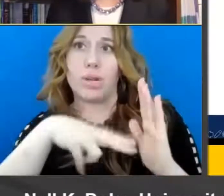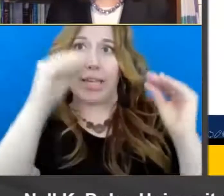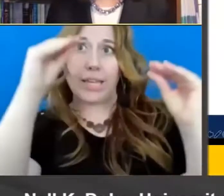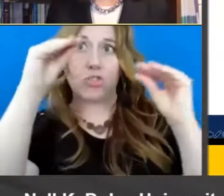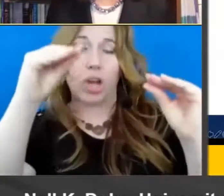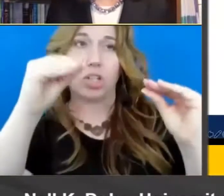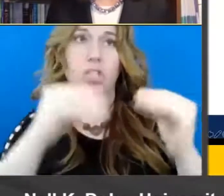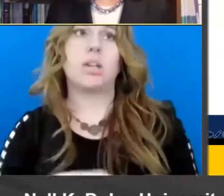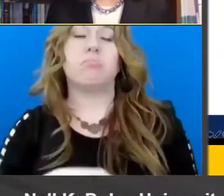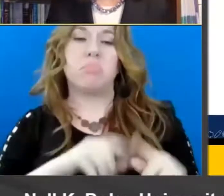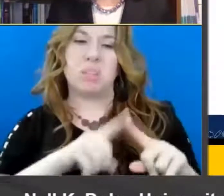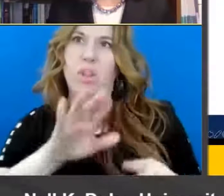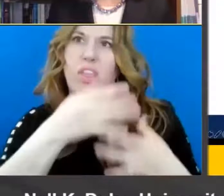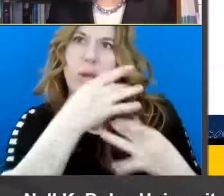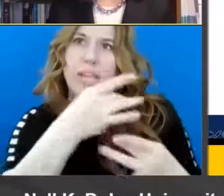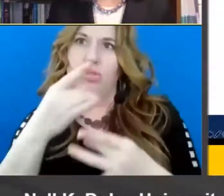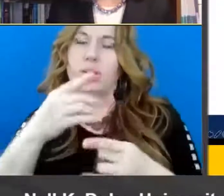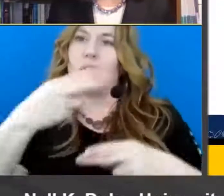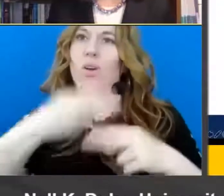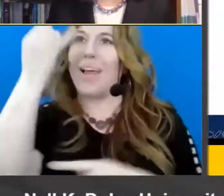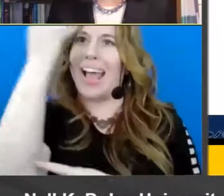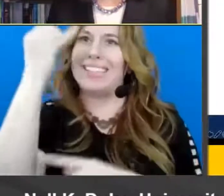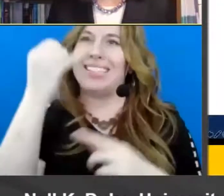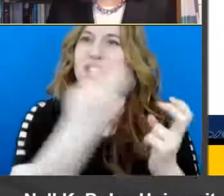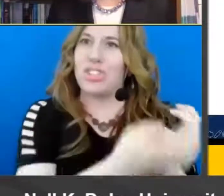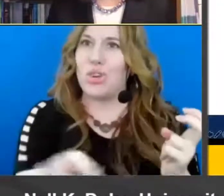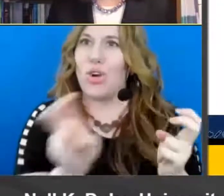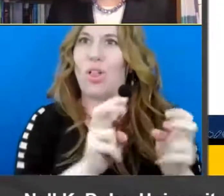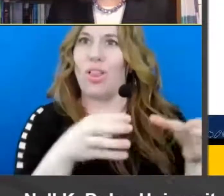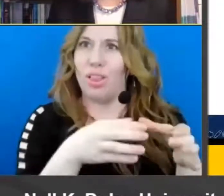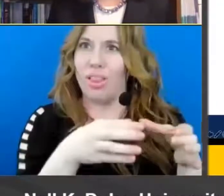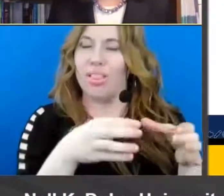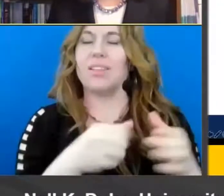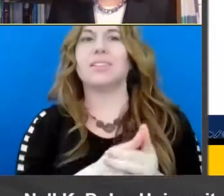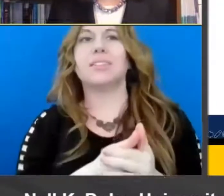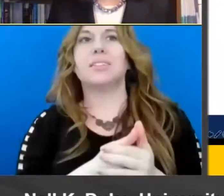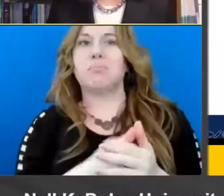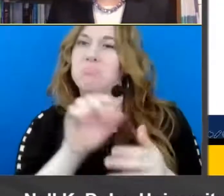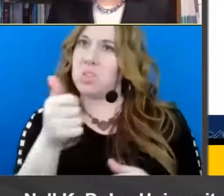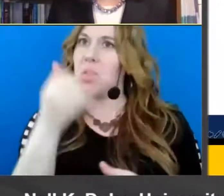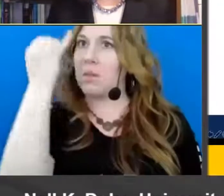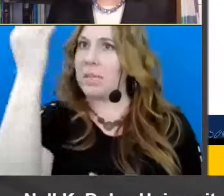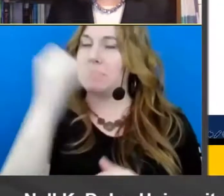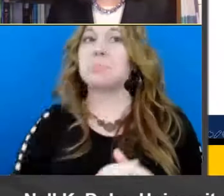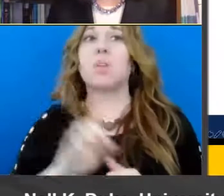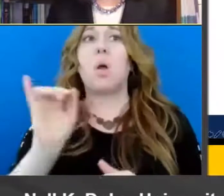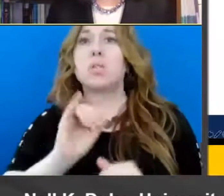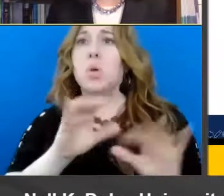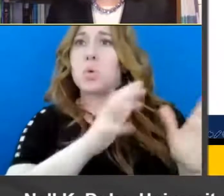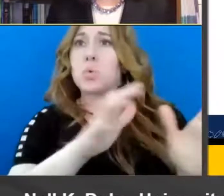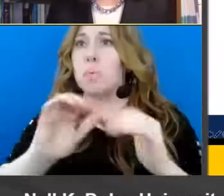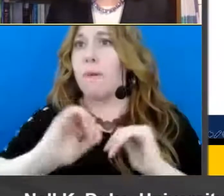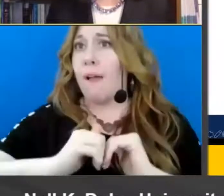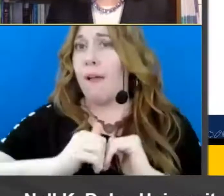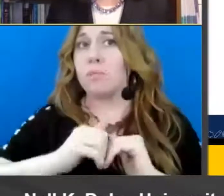interest um in what are called idea circles so um that's certainly another way to group you can also group students um by